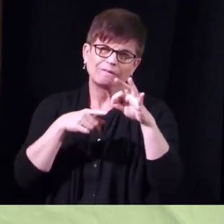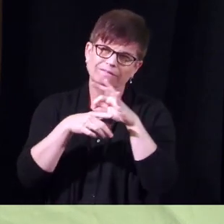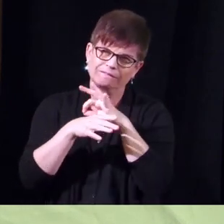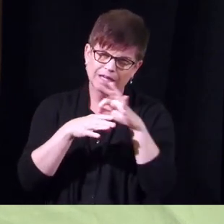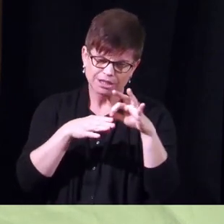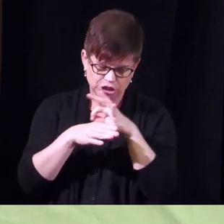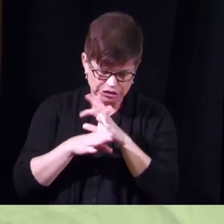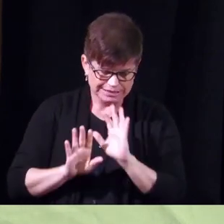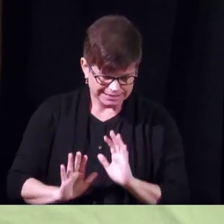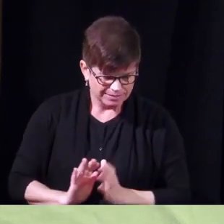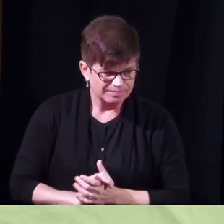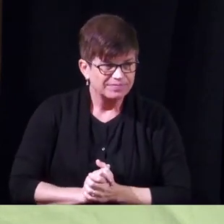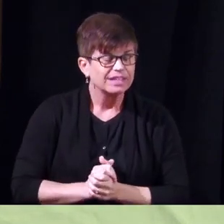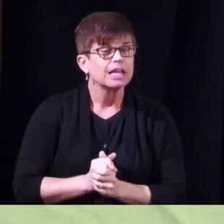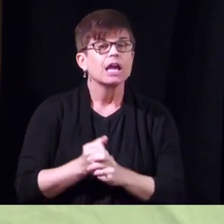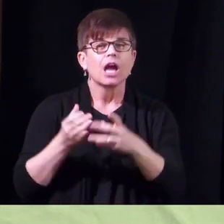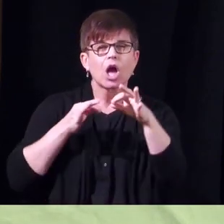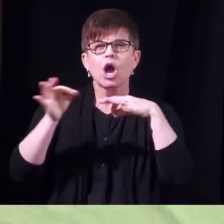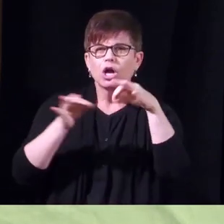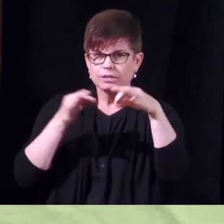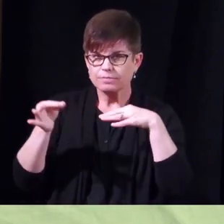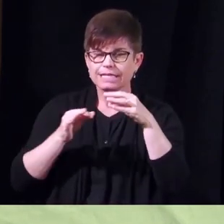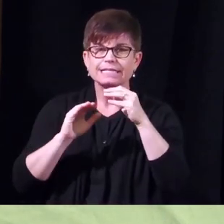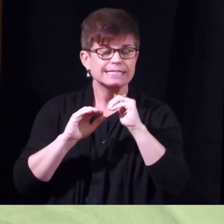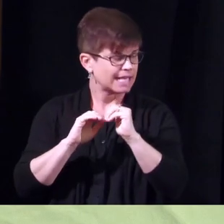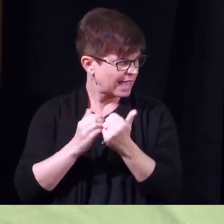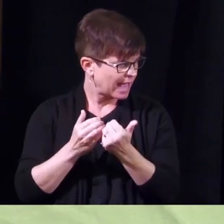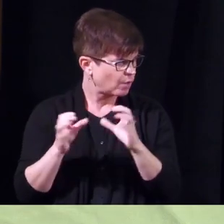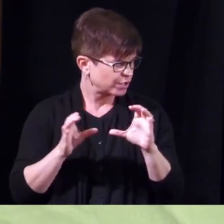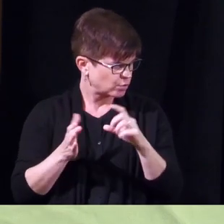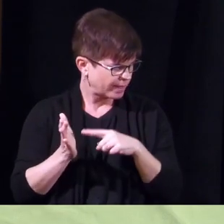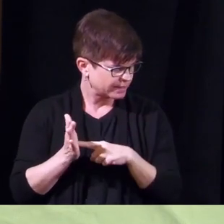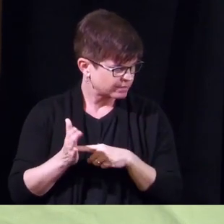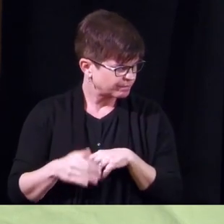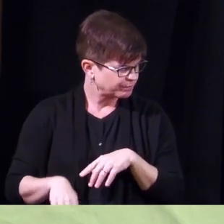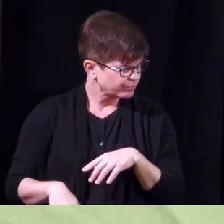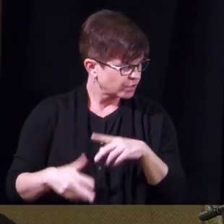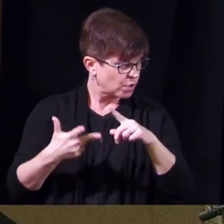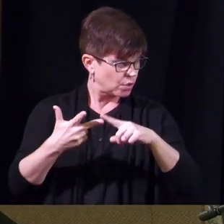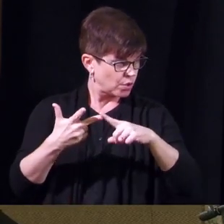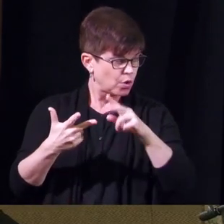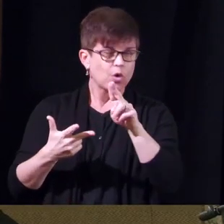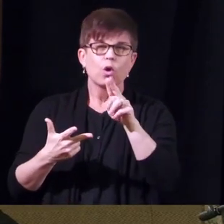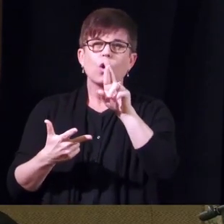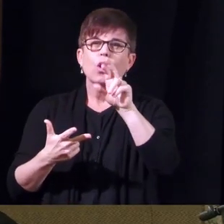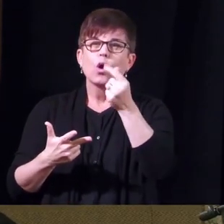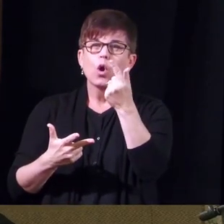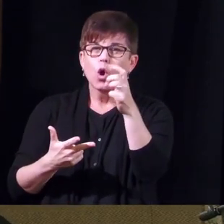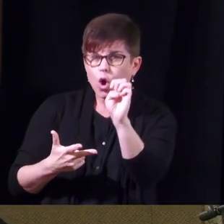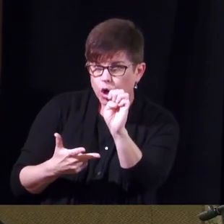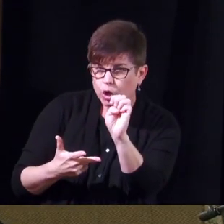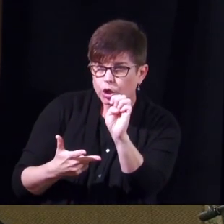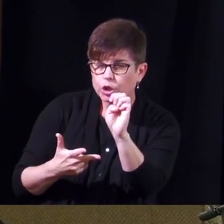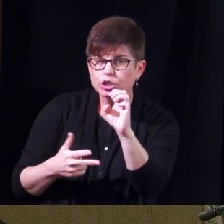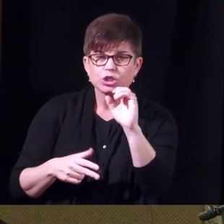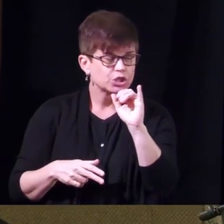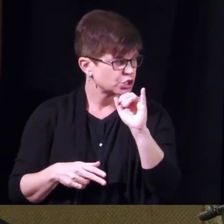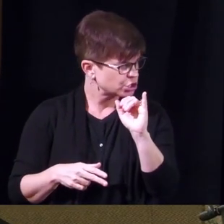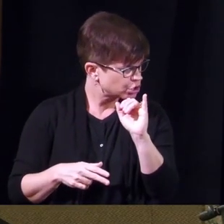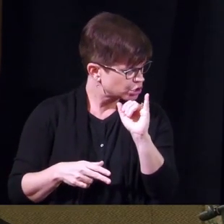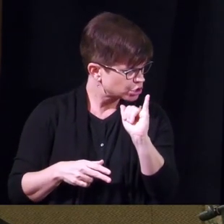uh how that is the way we translate things urge incontinence is where the patient has